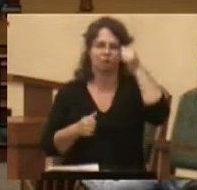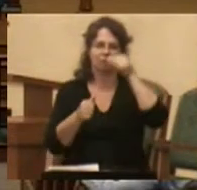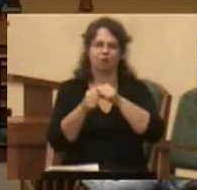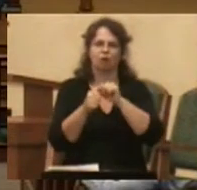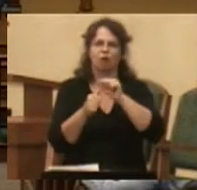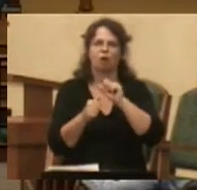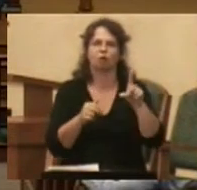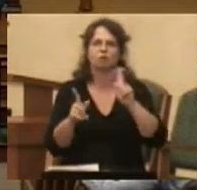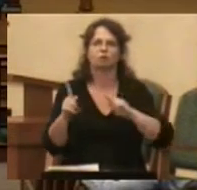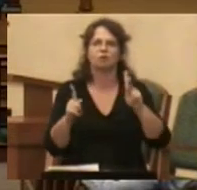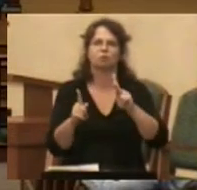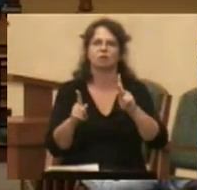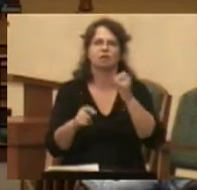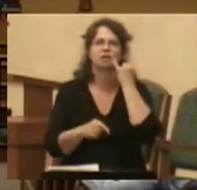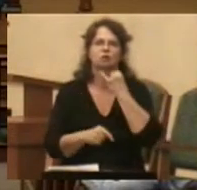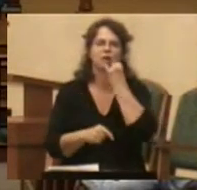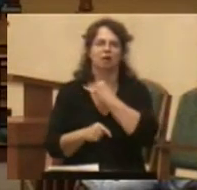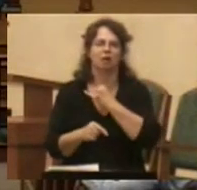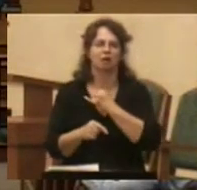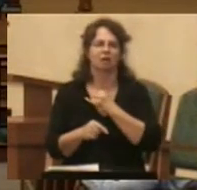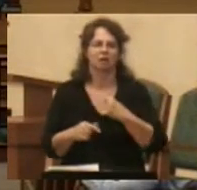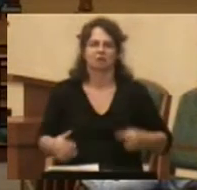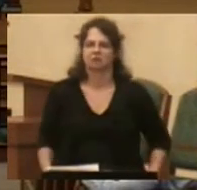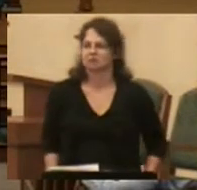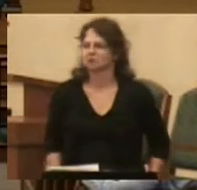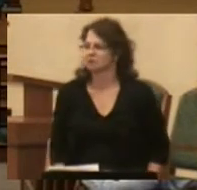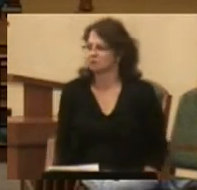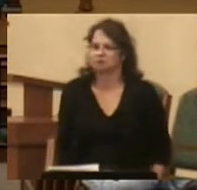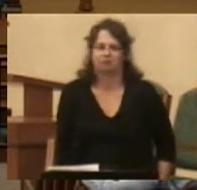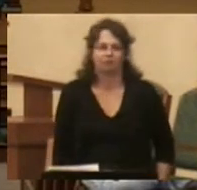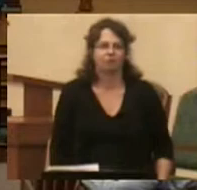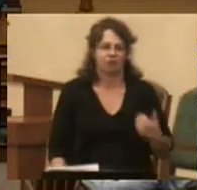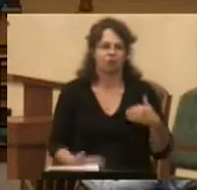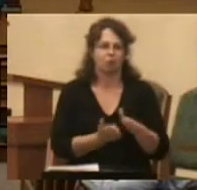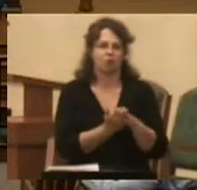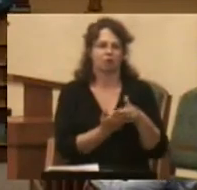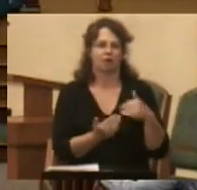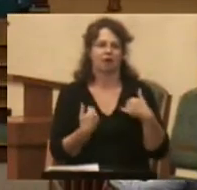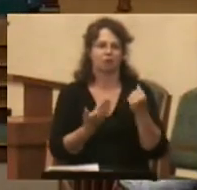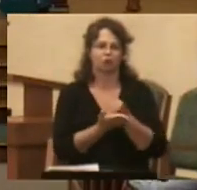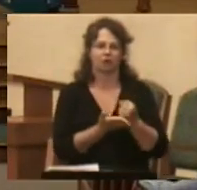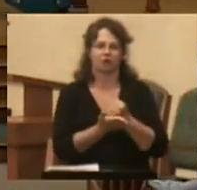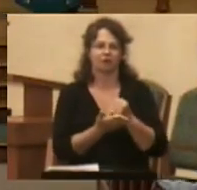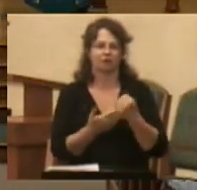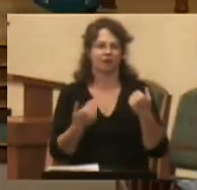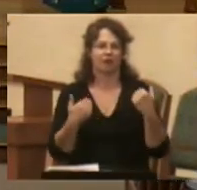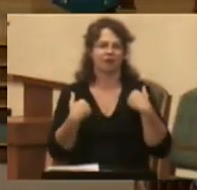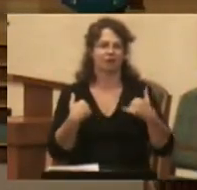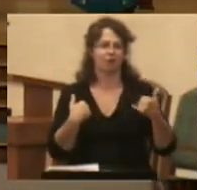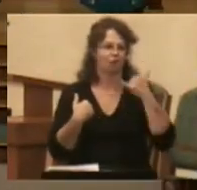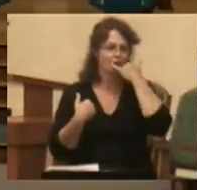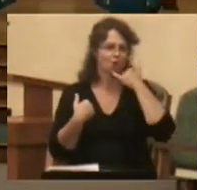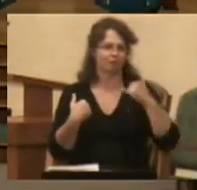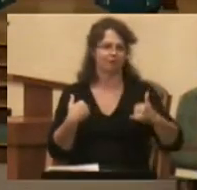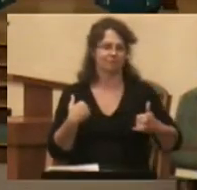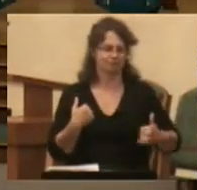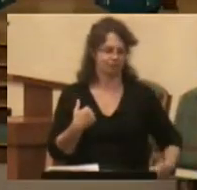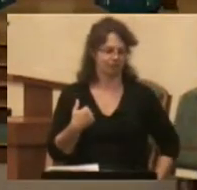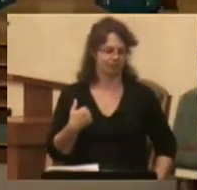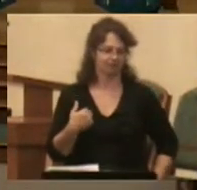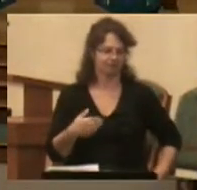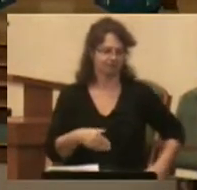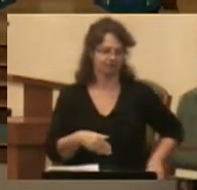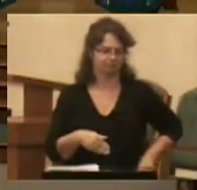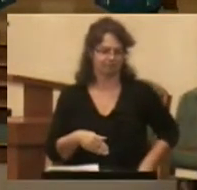Israel. And all of a sudden I realized I have my wallet on me. I have a credit card. I'm wearing an exposed cell phone on my hip.